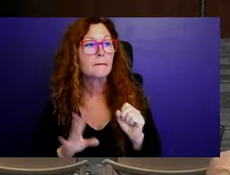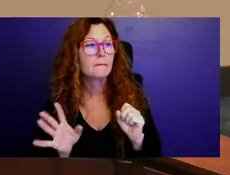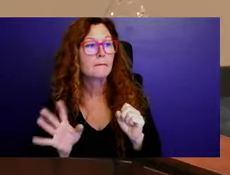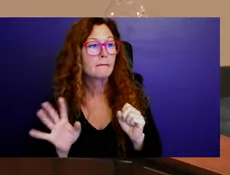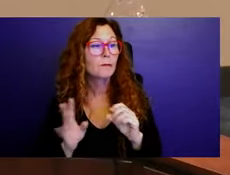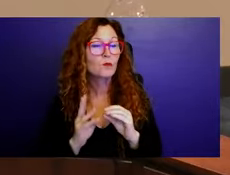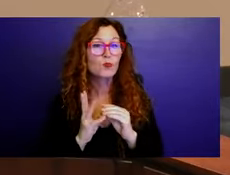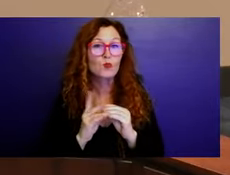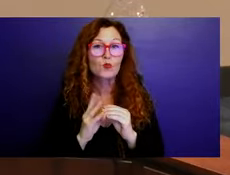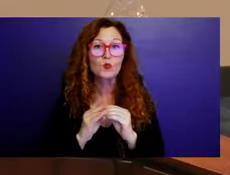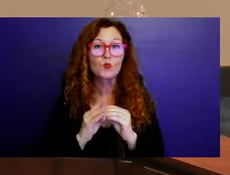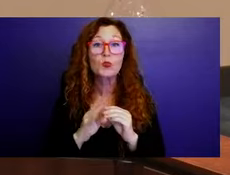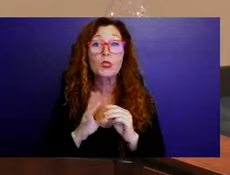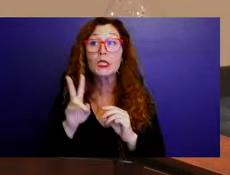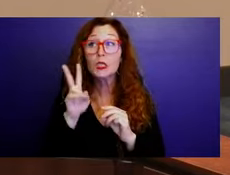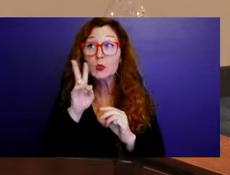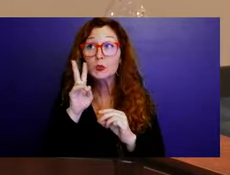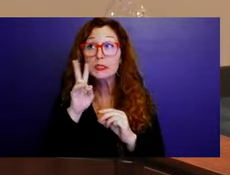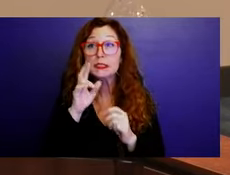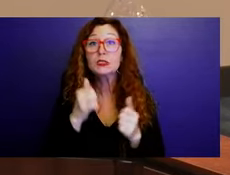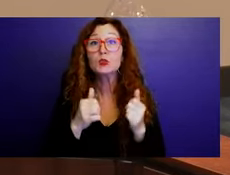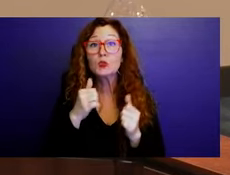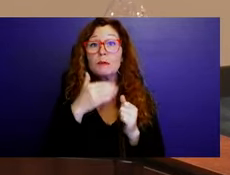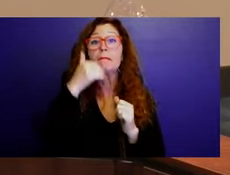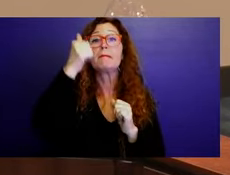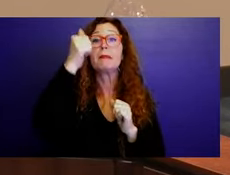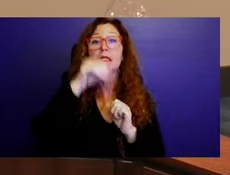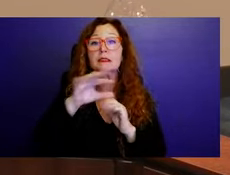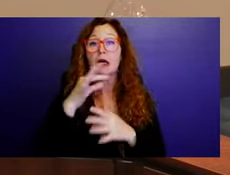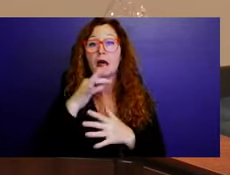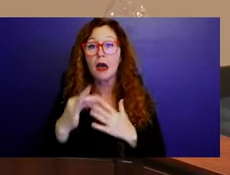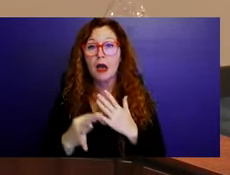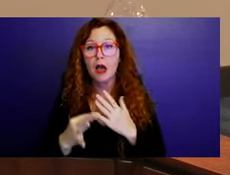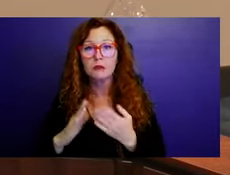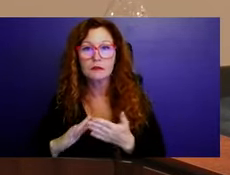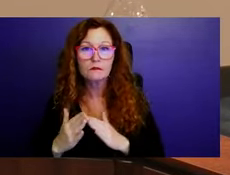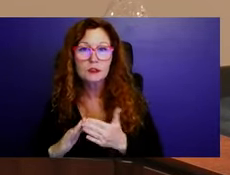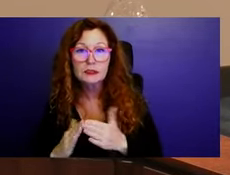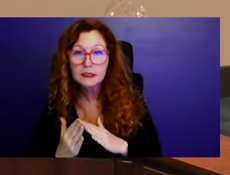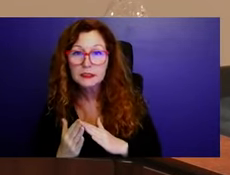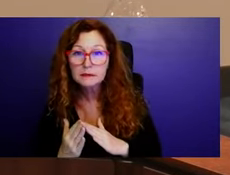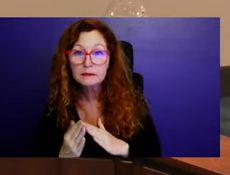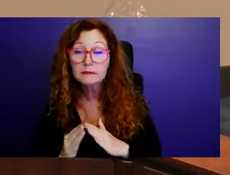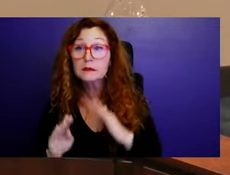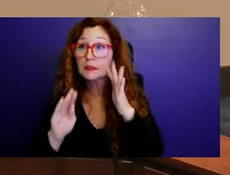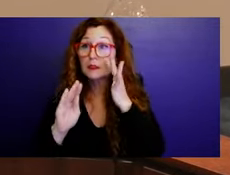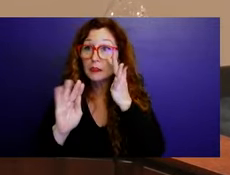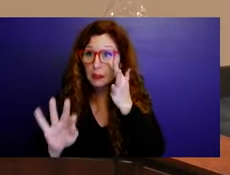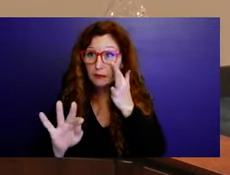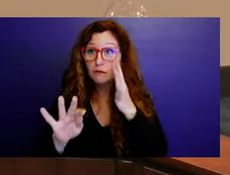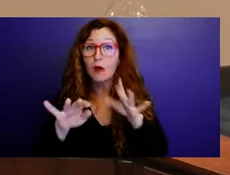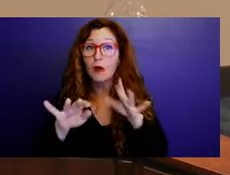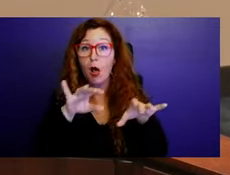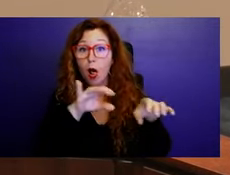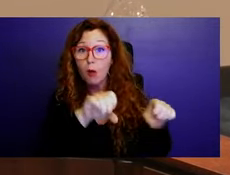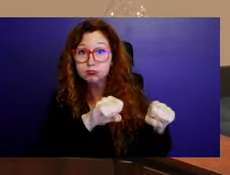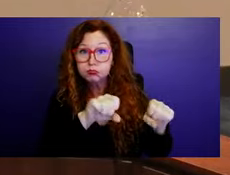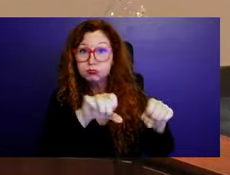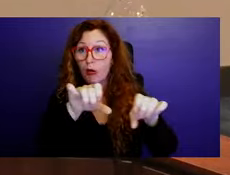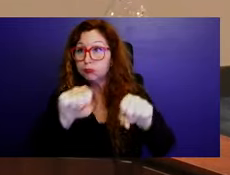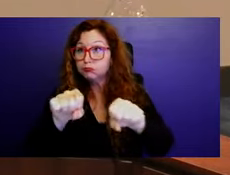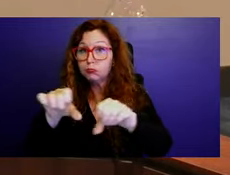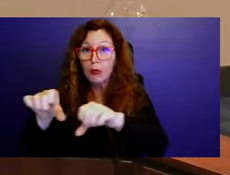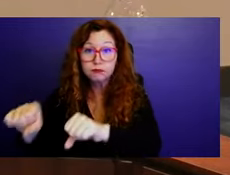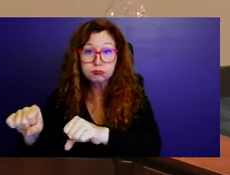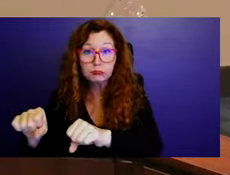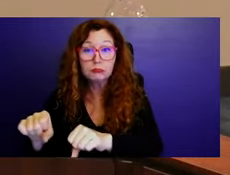what it'll also do is help us create a cure plan. Um, if we do annex problems or issues, they